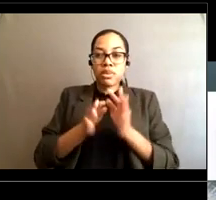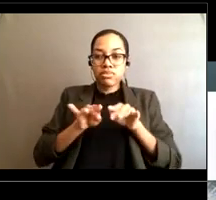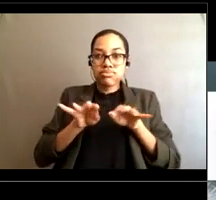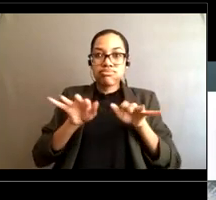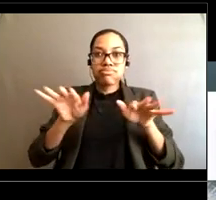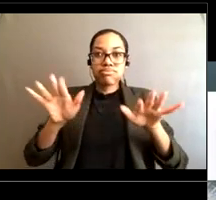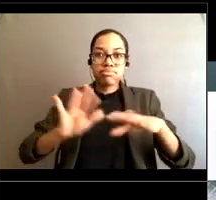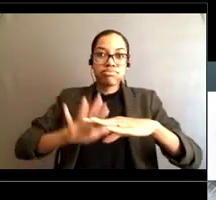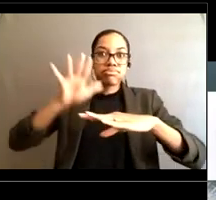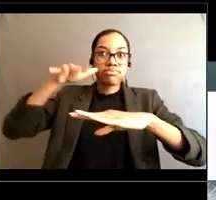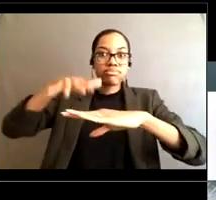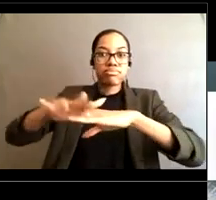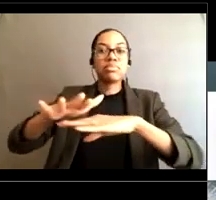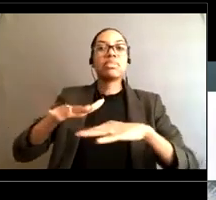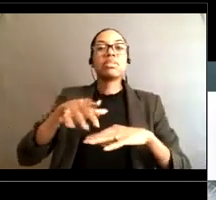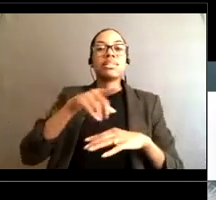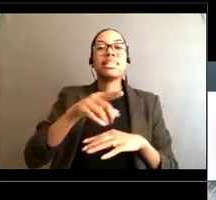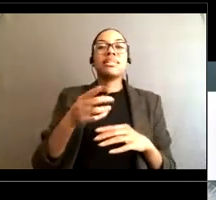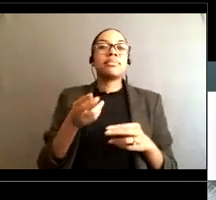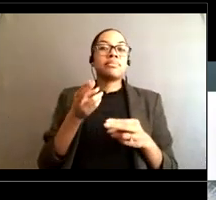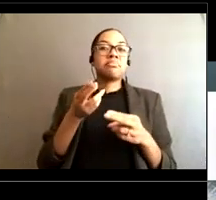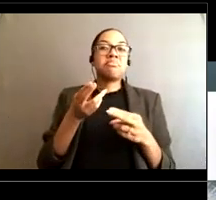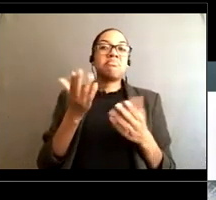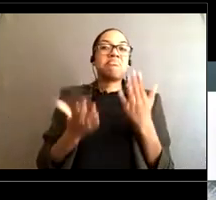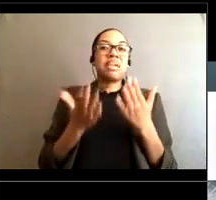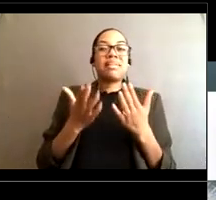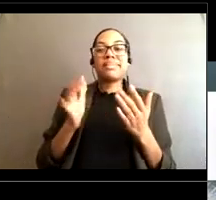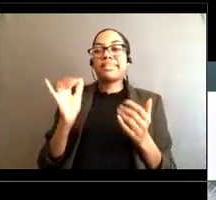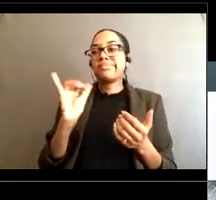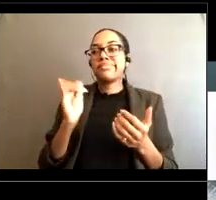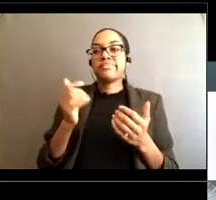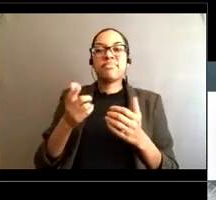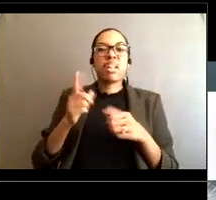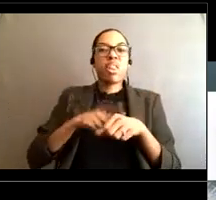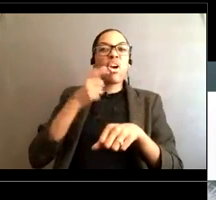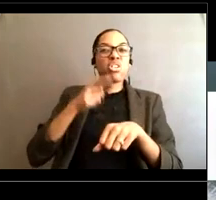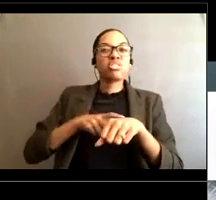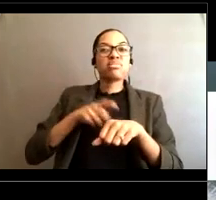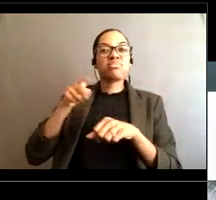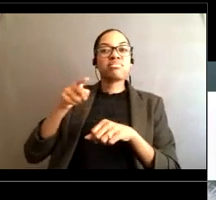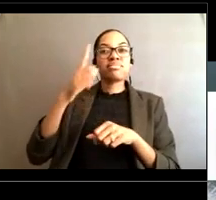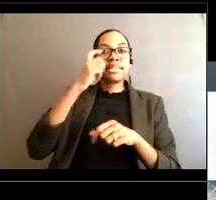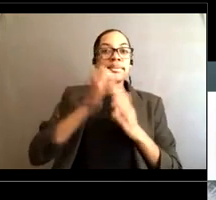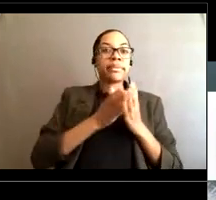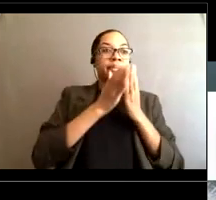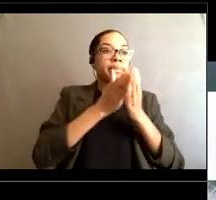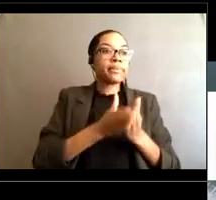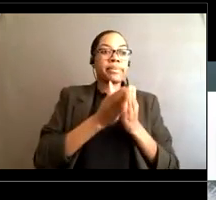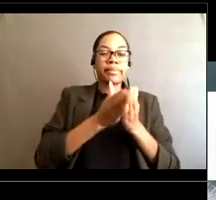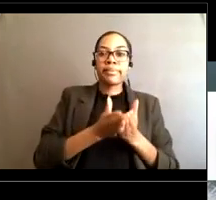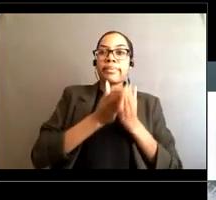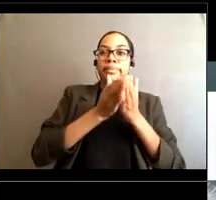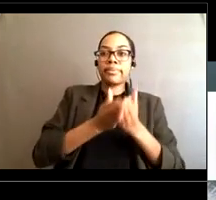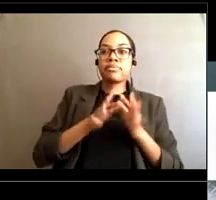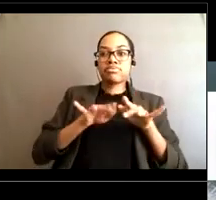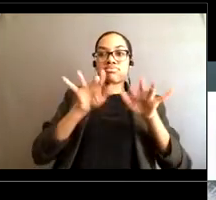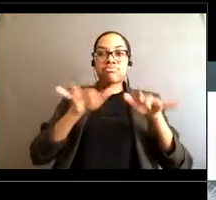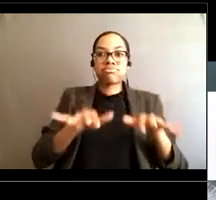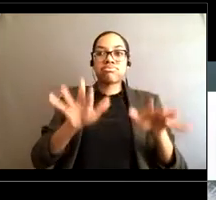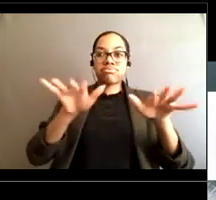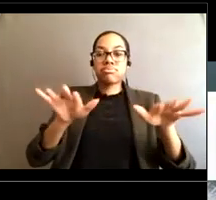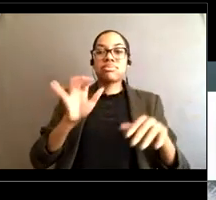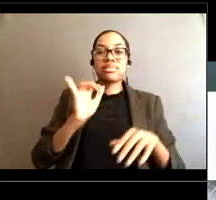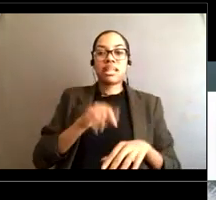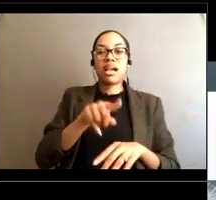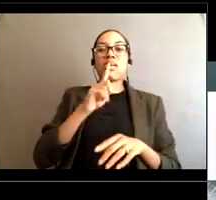longer because that focus is always in place So it varies Uh, but but a lot of times they will pulse with the